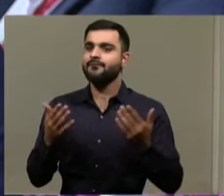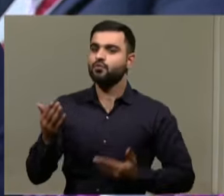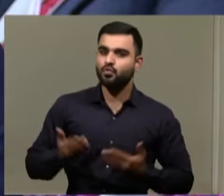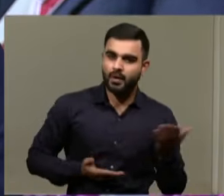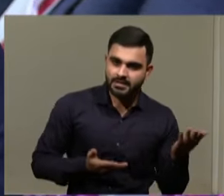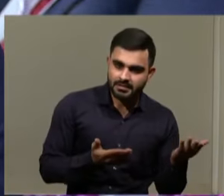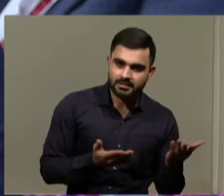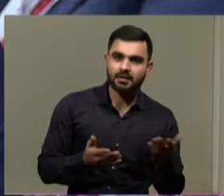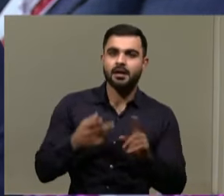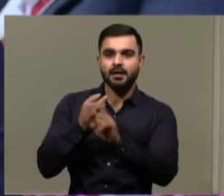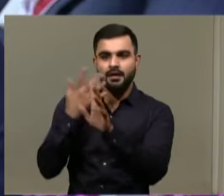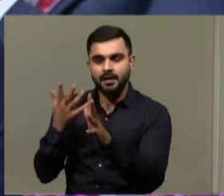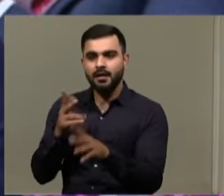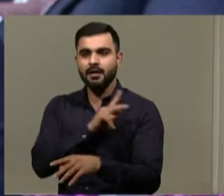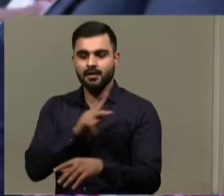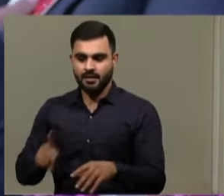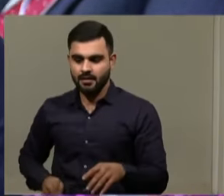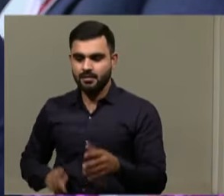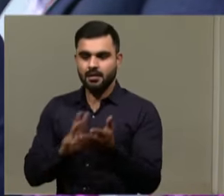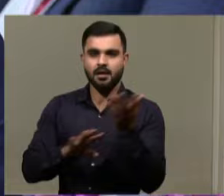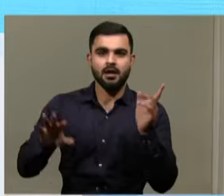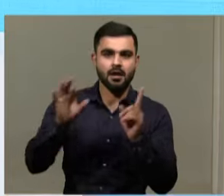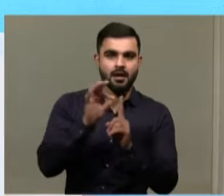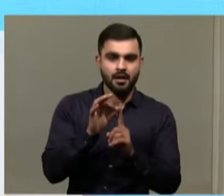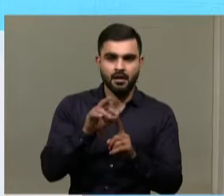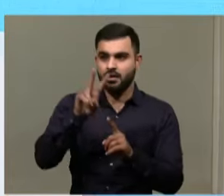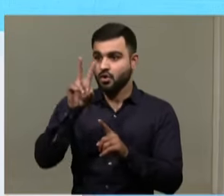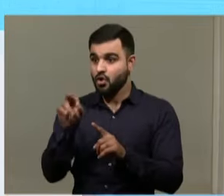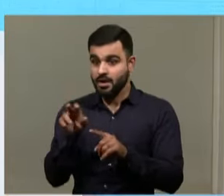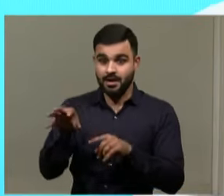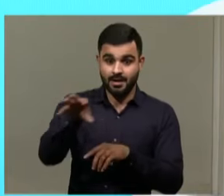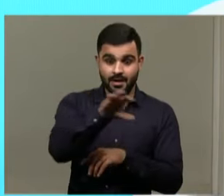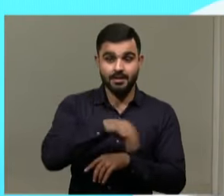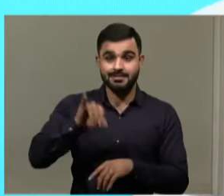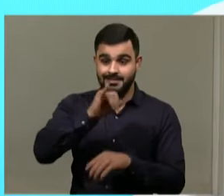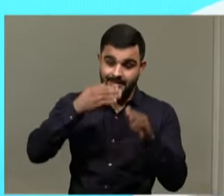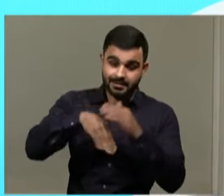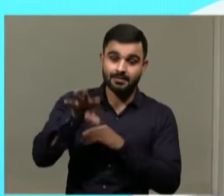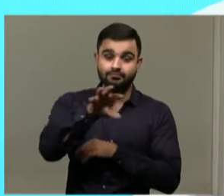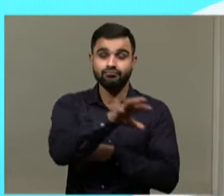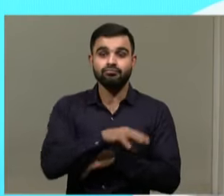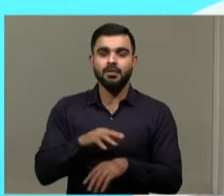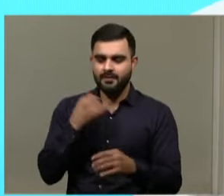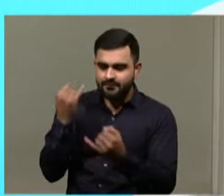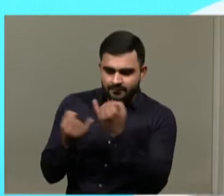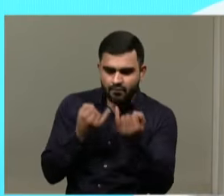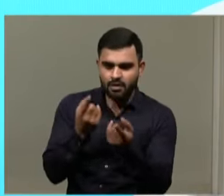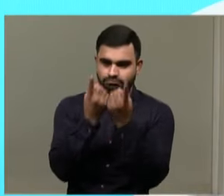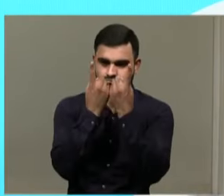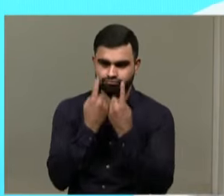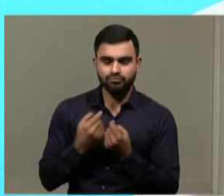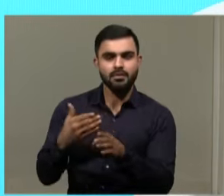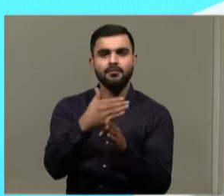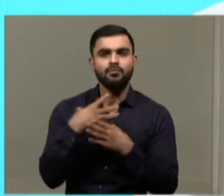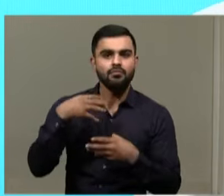Kerala, Karnataka, Madhya Pradesh. That's right. So 20 cities across six states. Now the findings of this survey will become